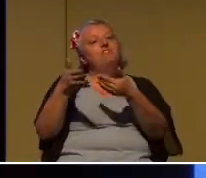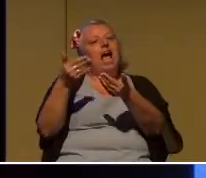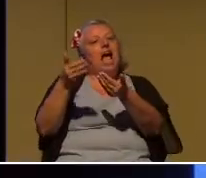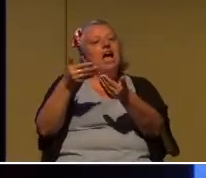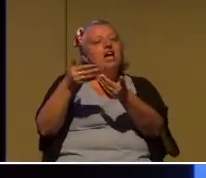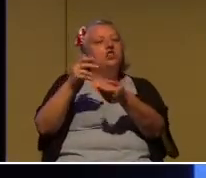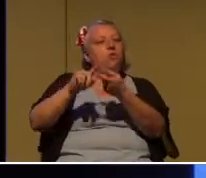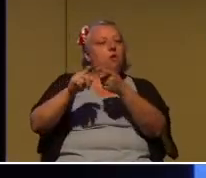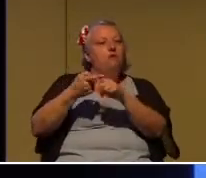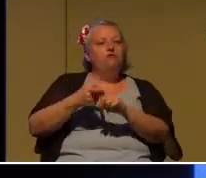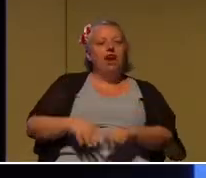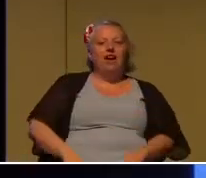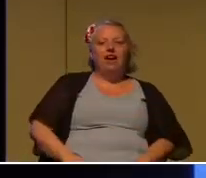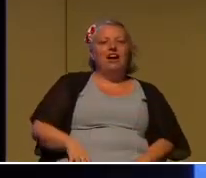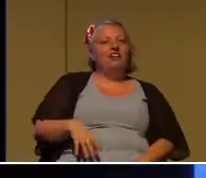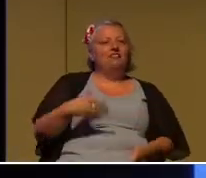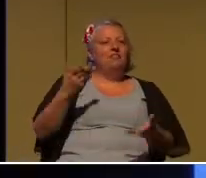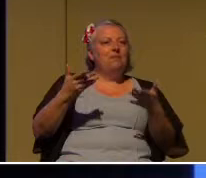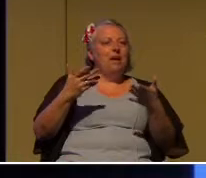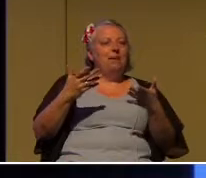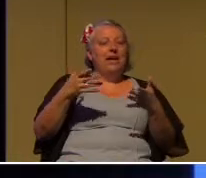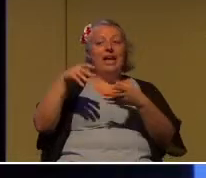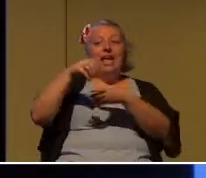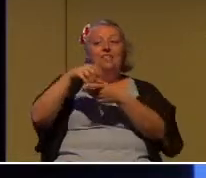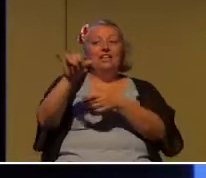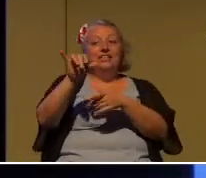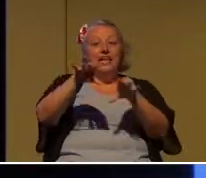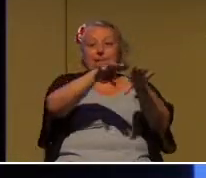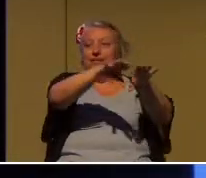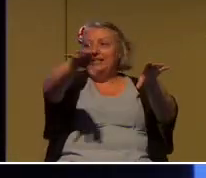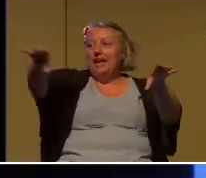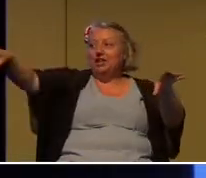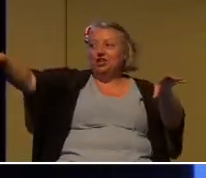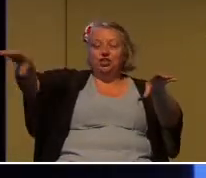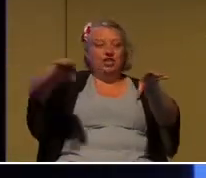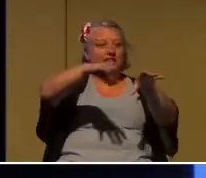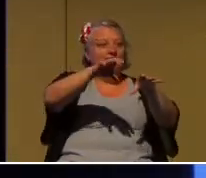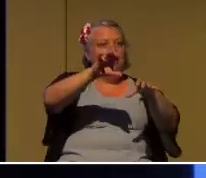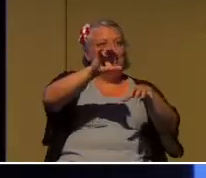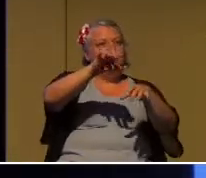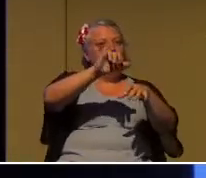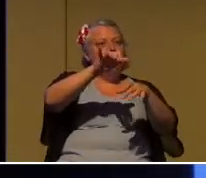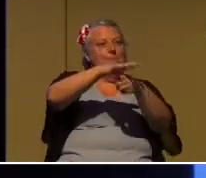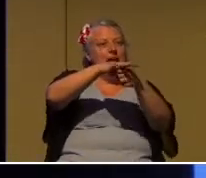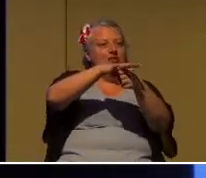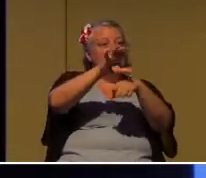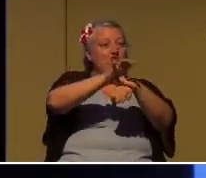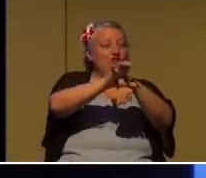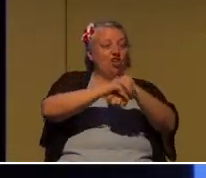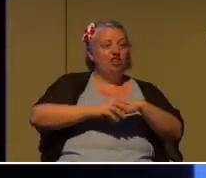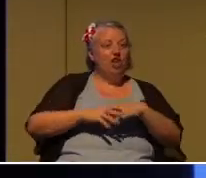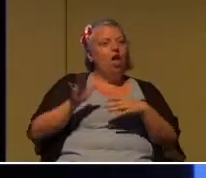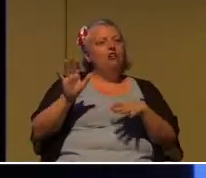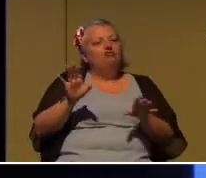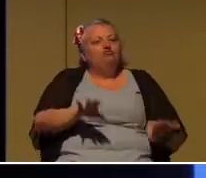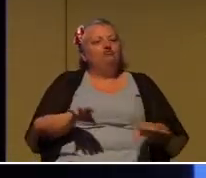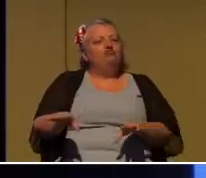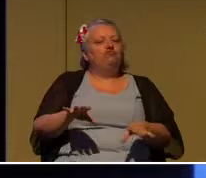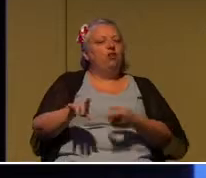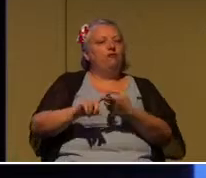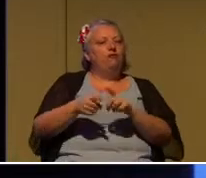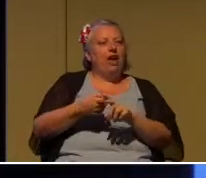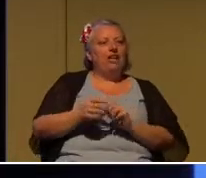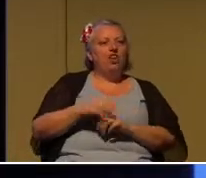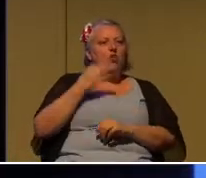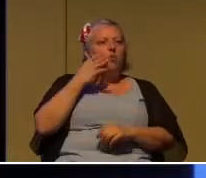to in church or who's part of your section probably could qualify as a casual friend. You know some things about each other.